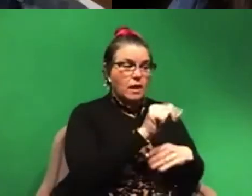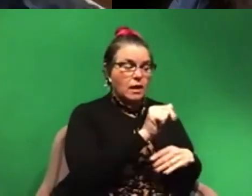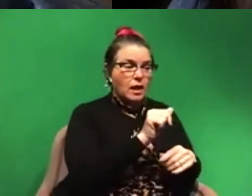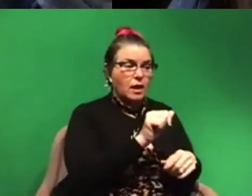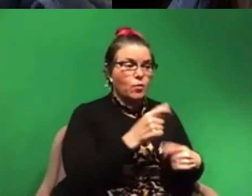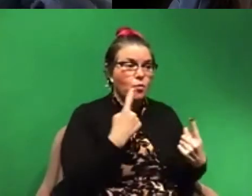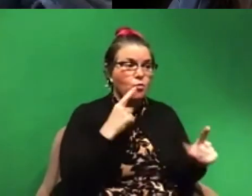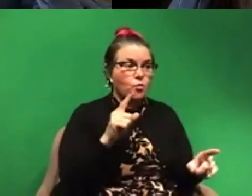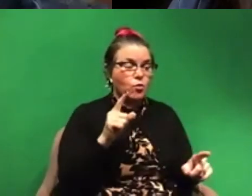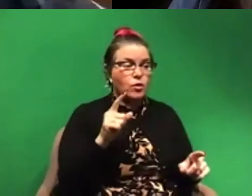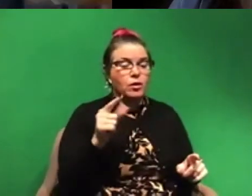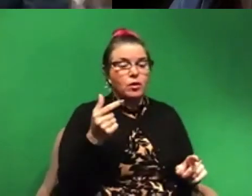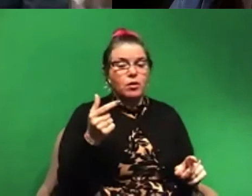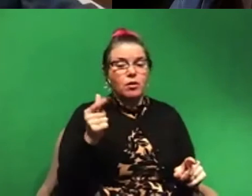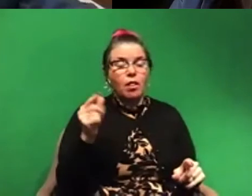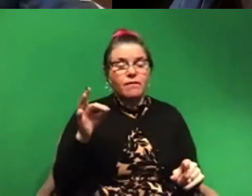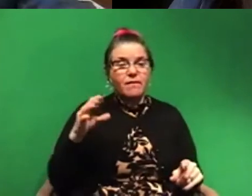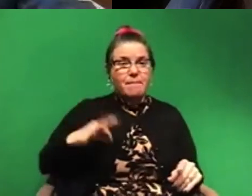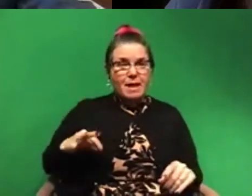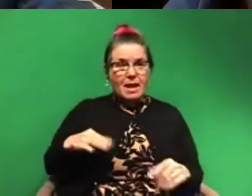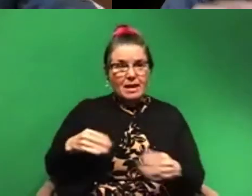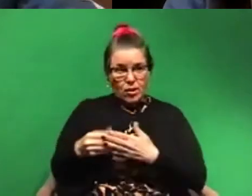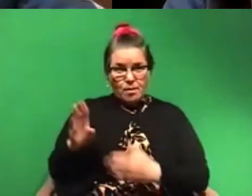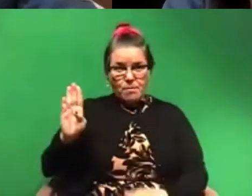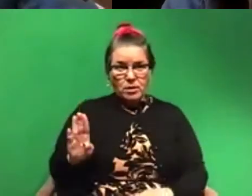the Gulf of Maine around Boston for the same species?